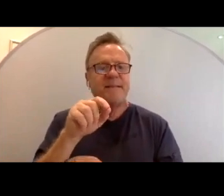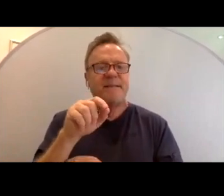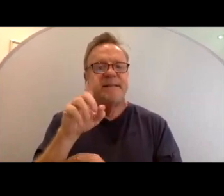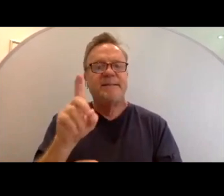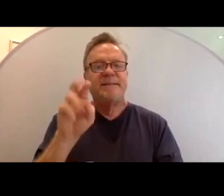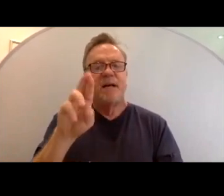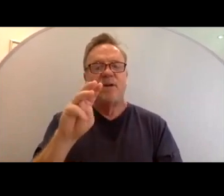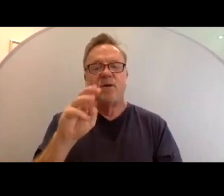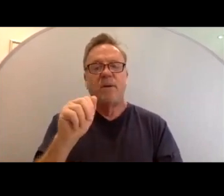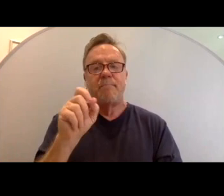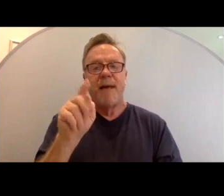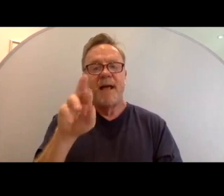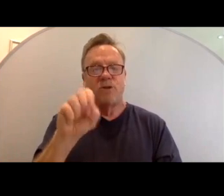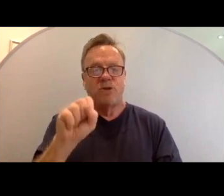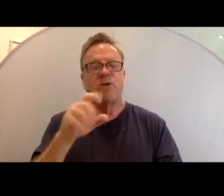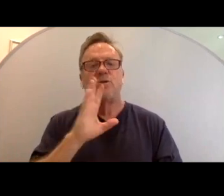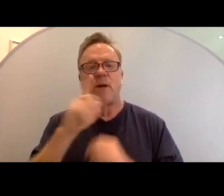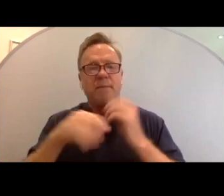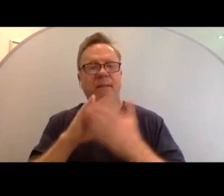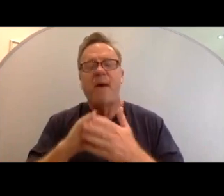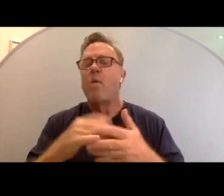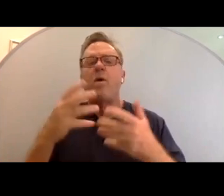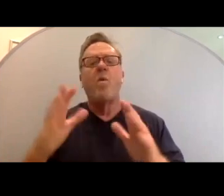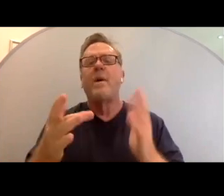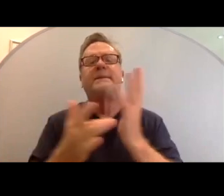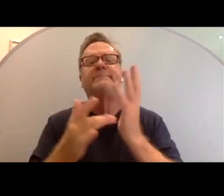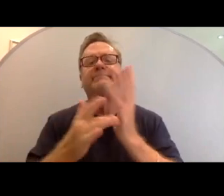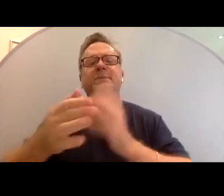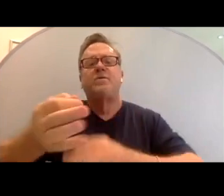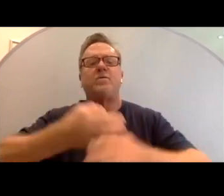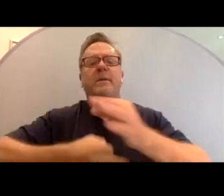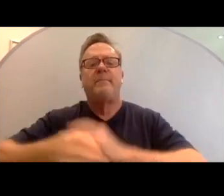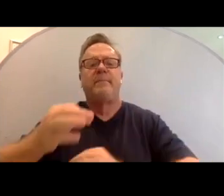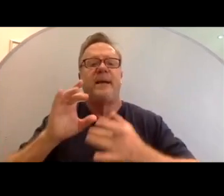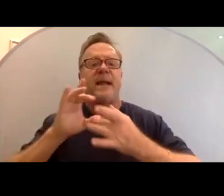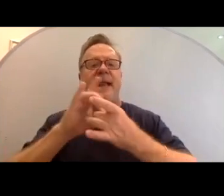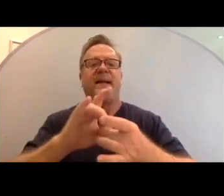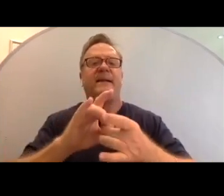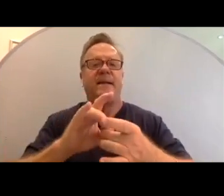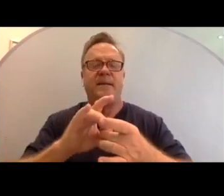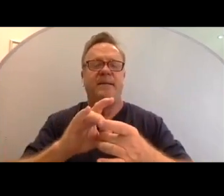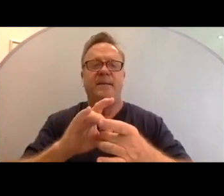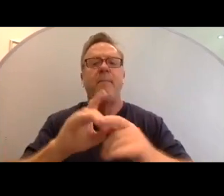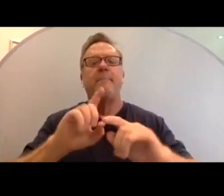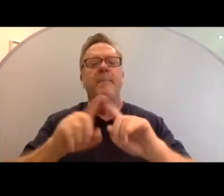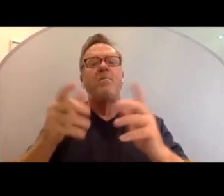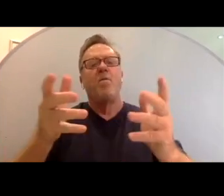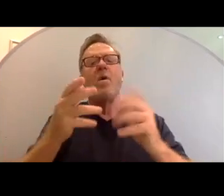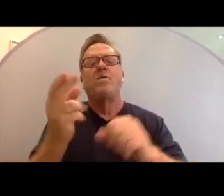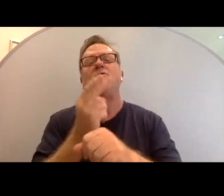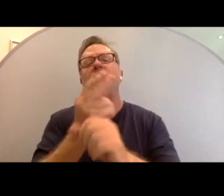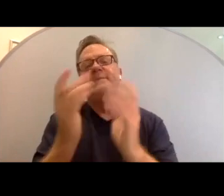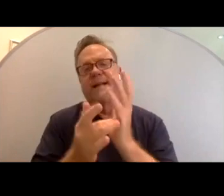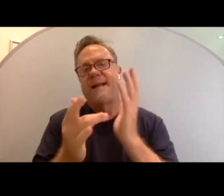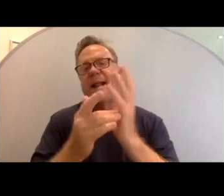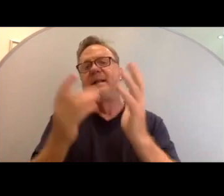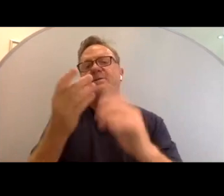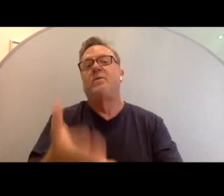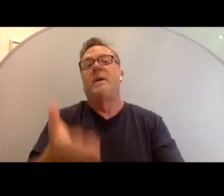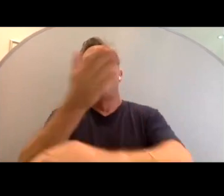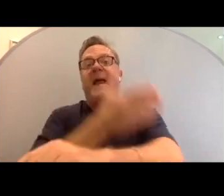it, that we don't want technology to replace connectedness, but we want to use it to enhance